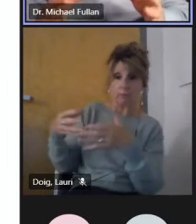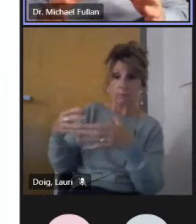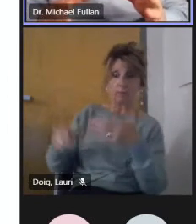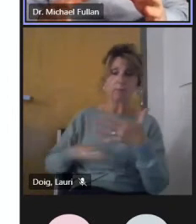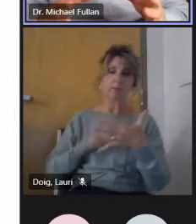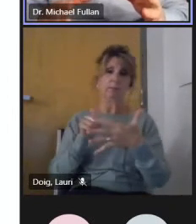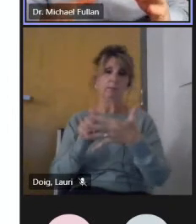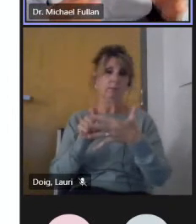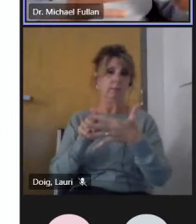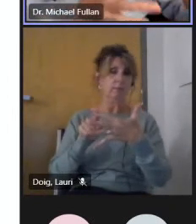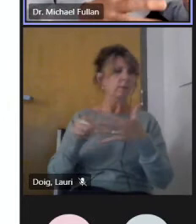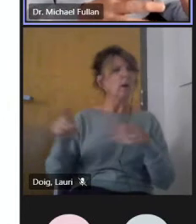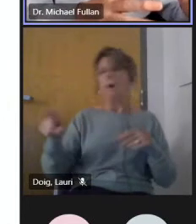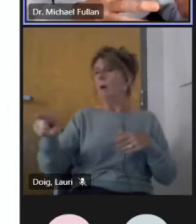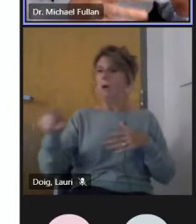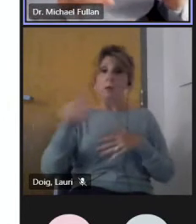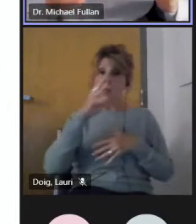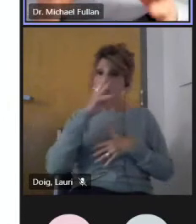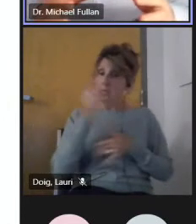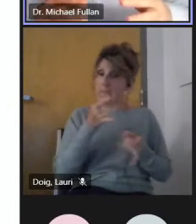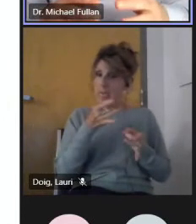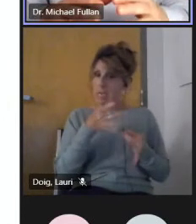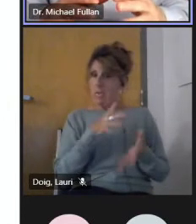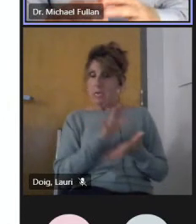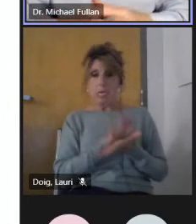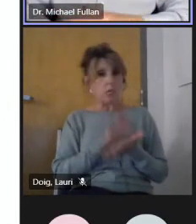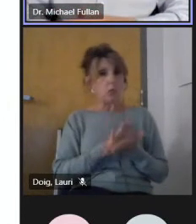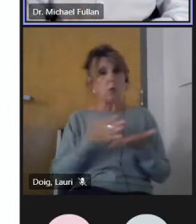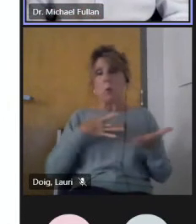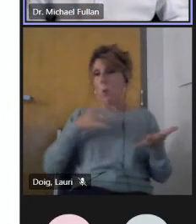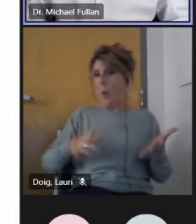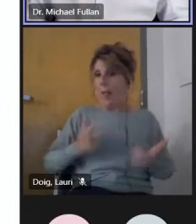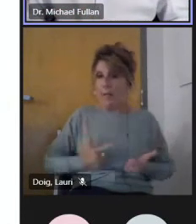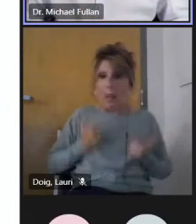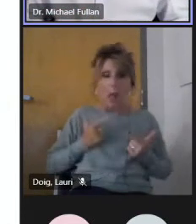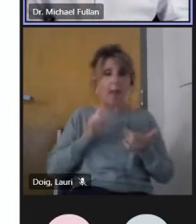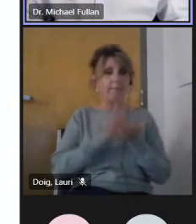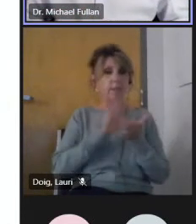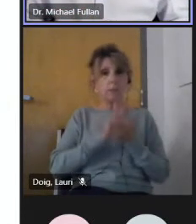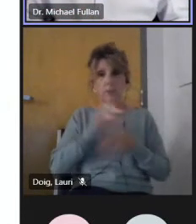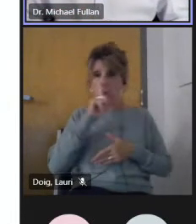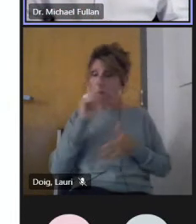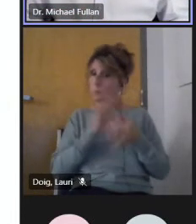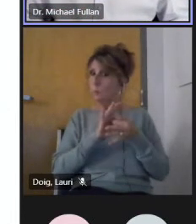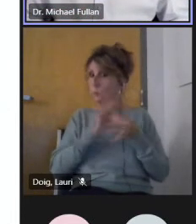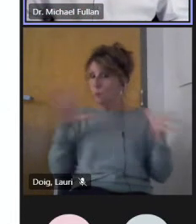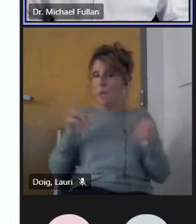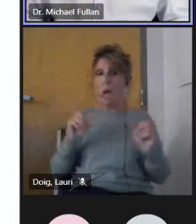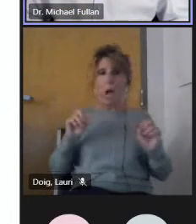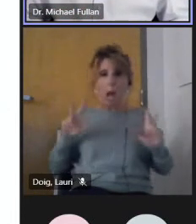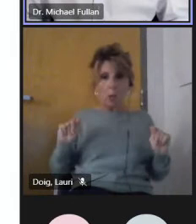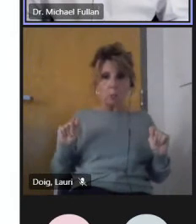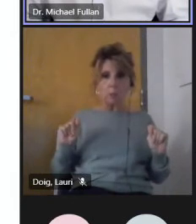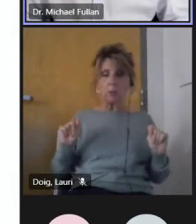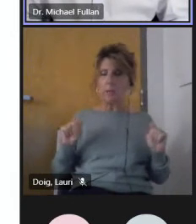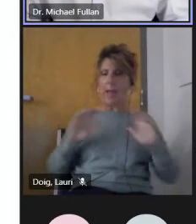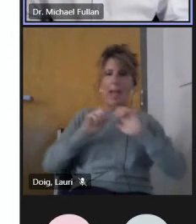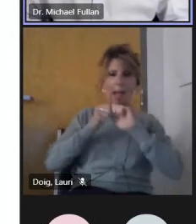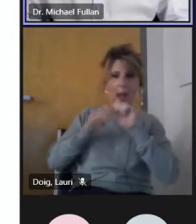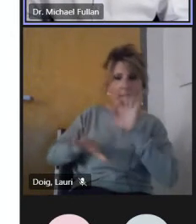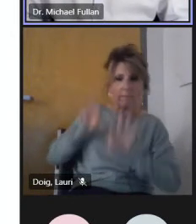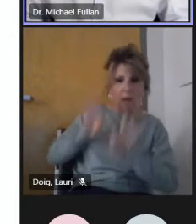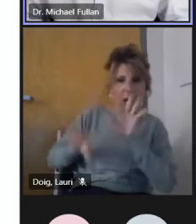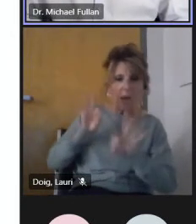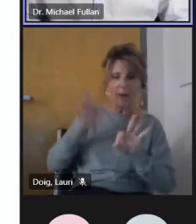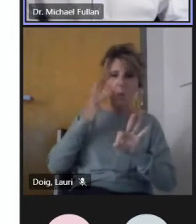totally disengaged, they didn't like schooling in the first place. They don't like life now. That's so they're very hard even to track because they're so